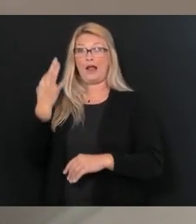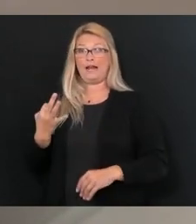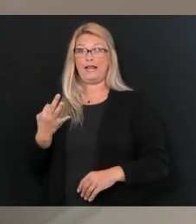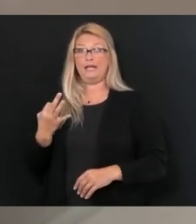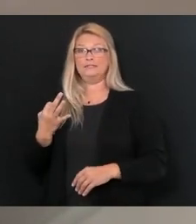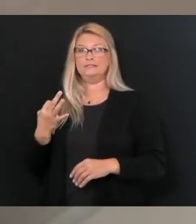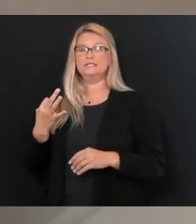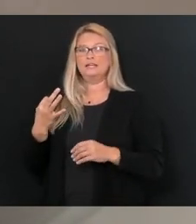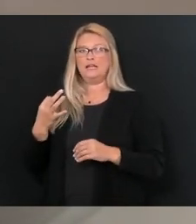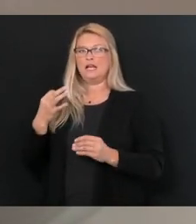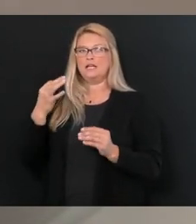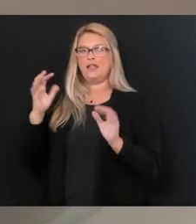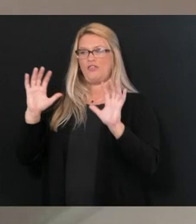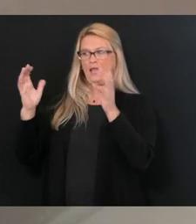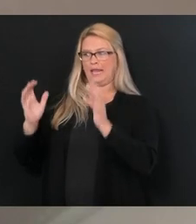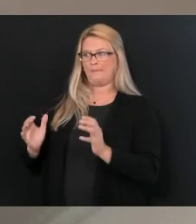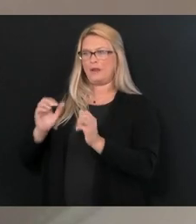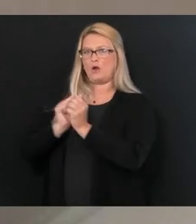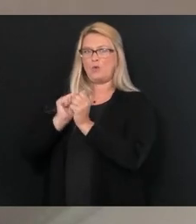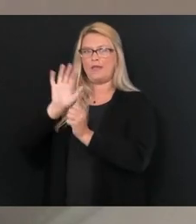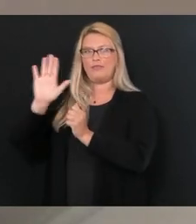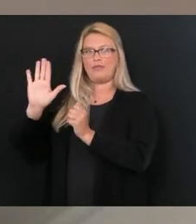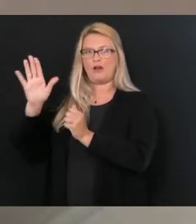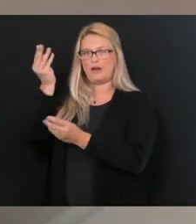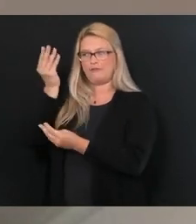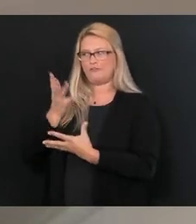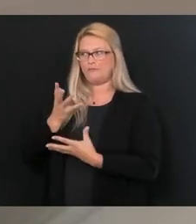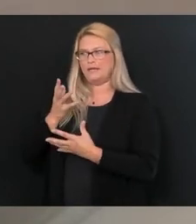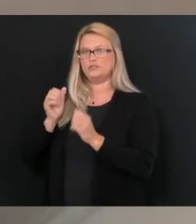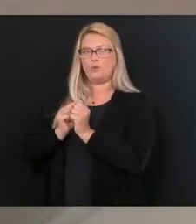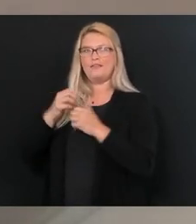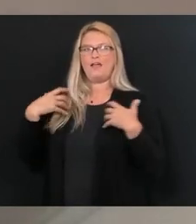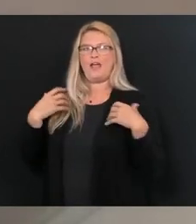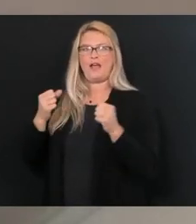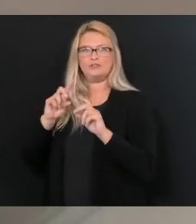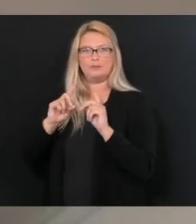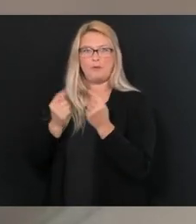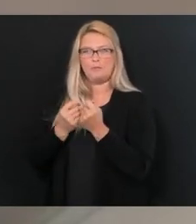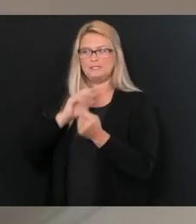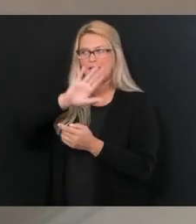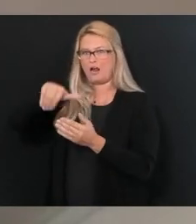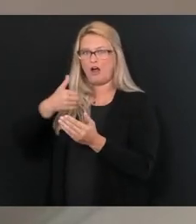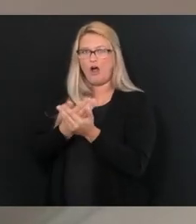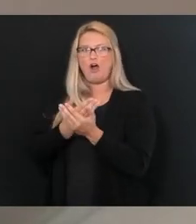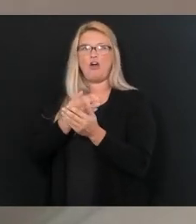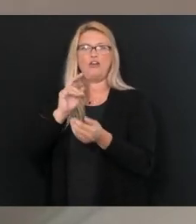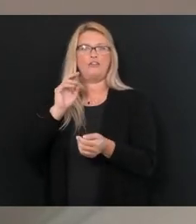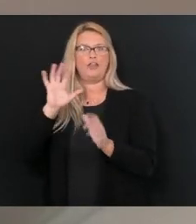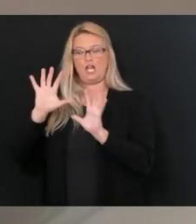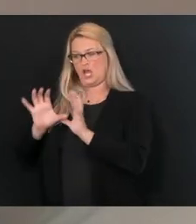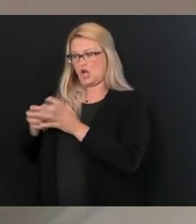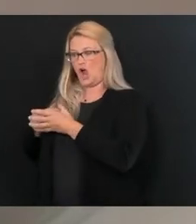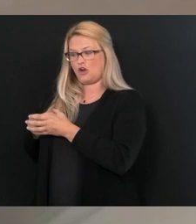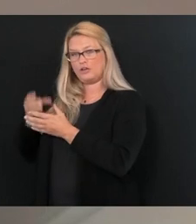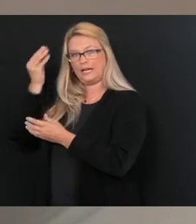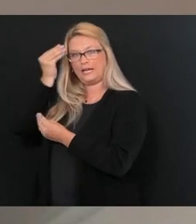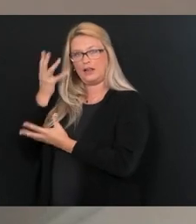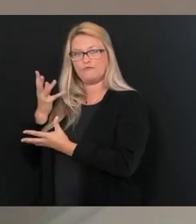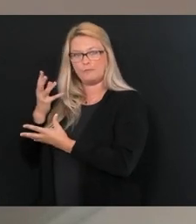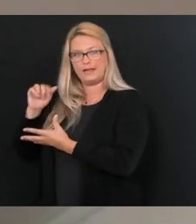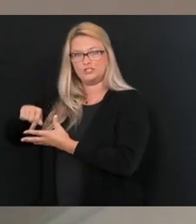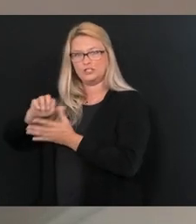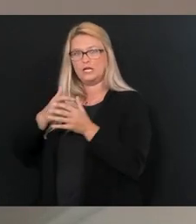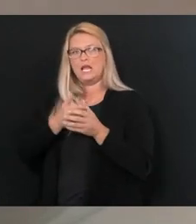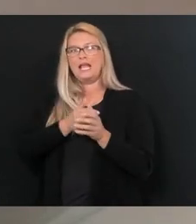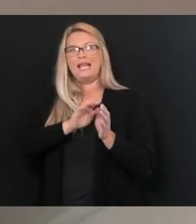data with the local health departments to make sure that all the congregate data is separated from the community spread data, that any